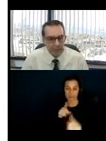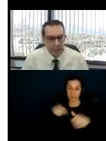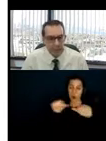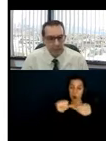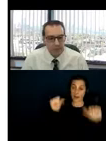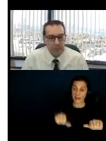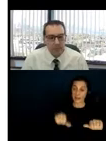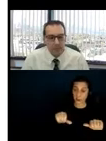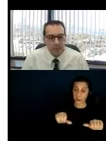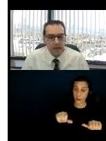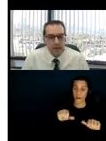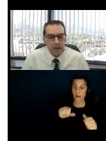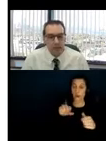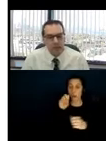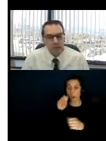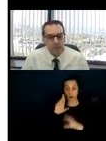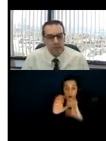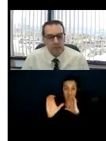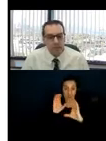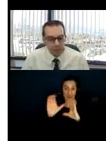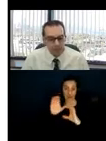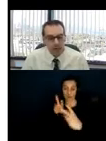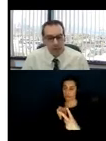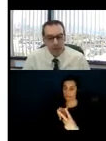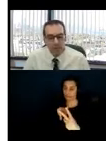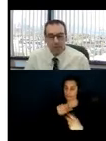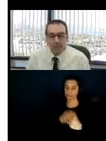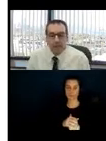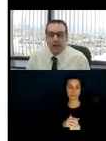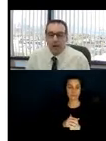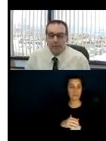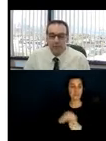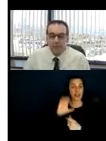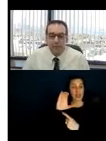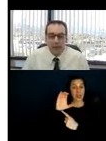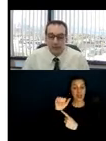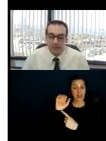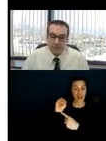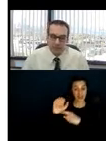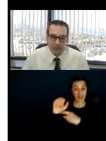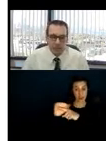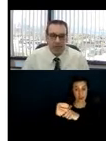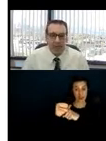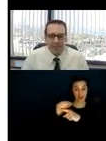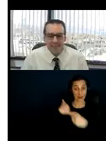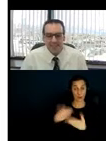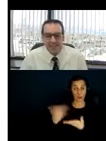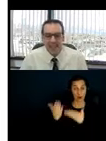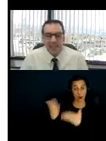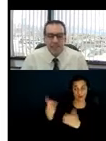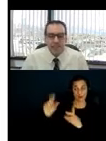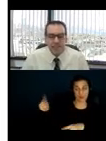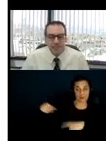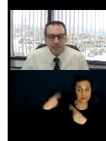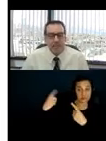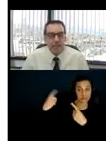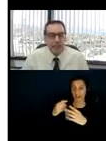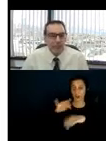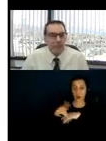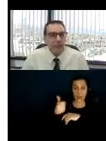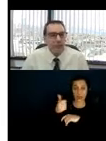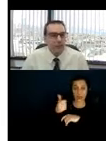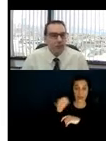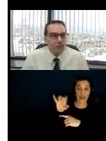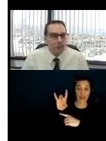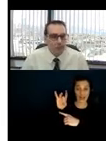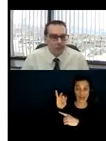in nature. For the CAM training that we've offered since the early 80s, is and will